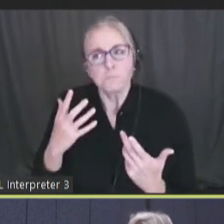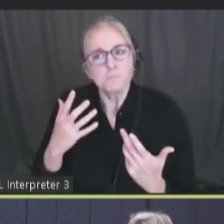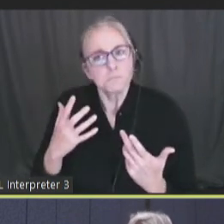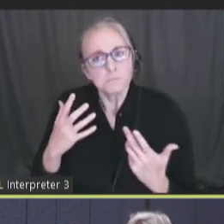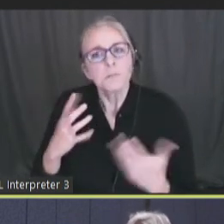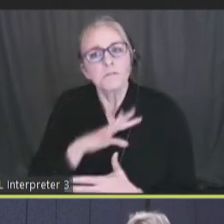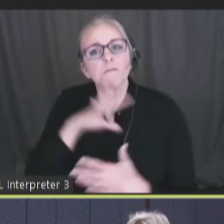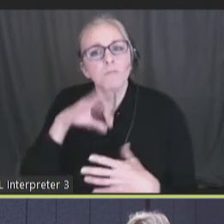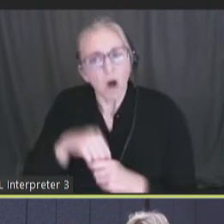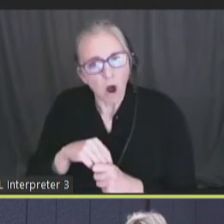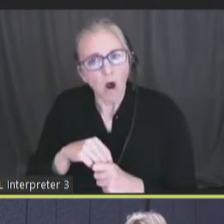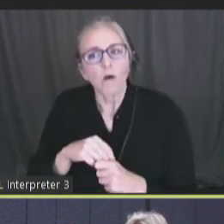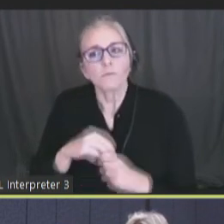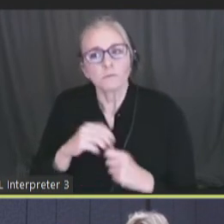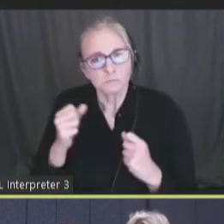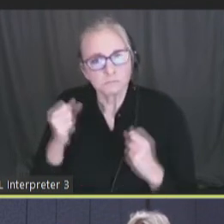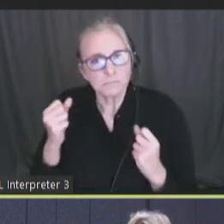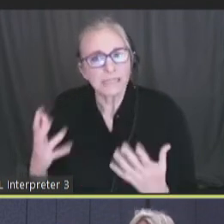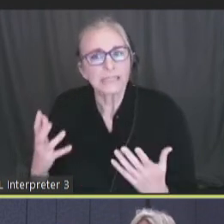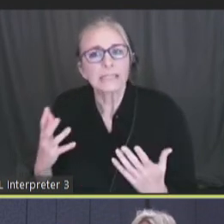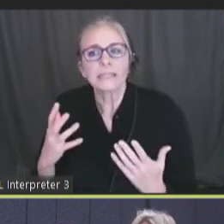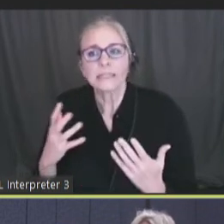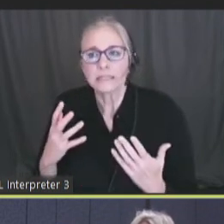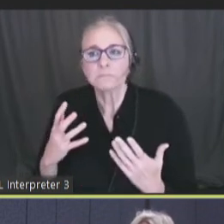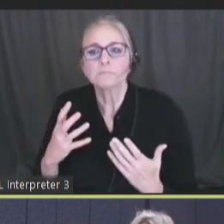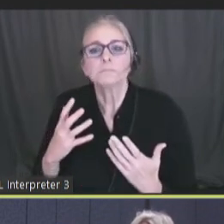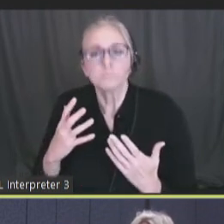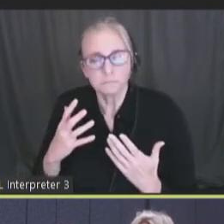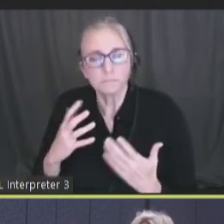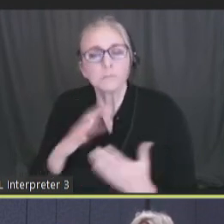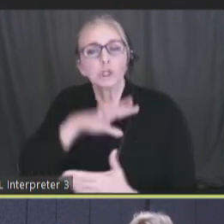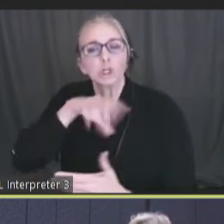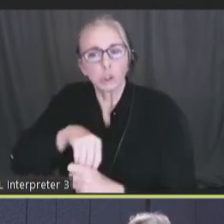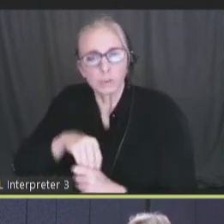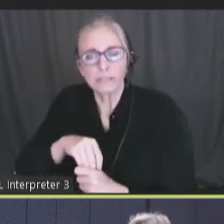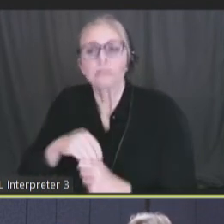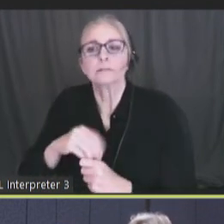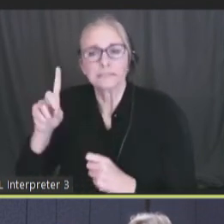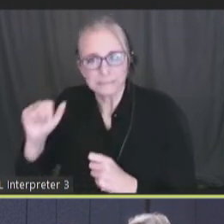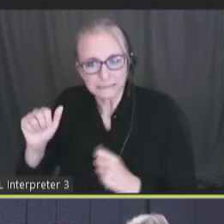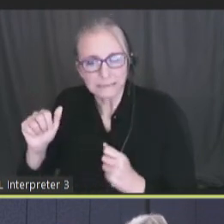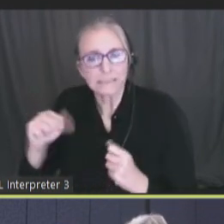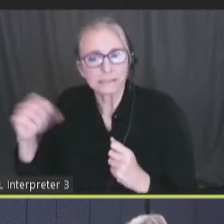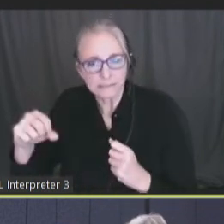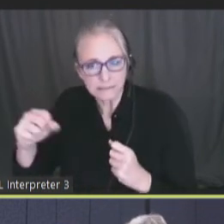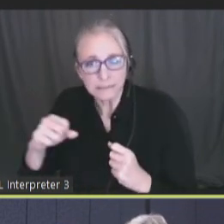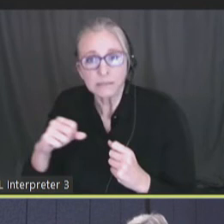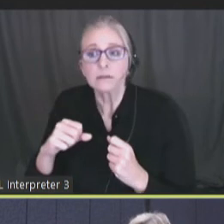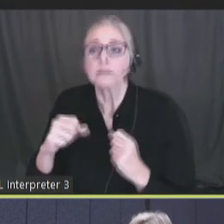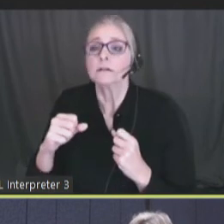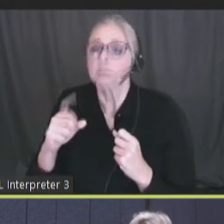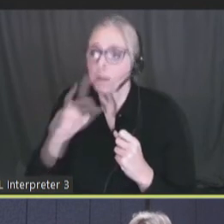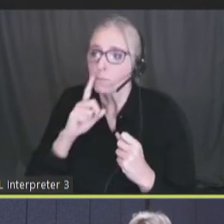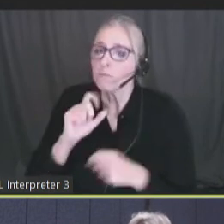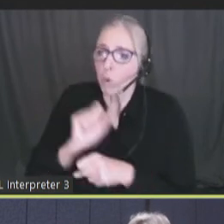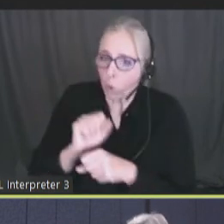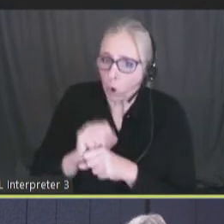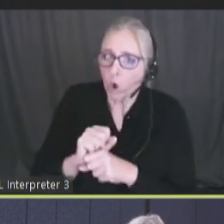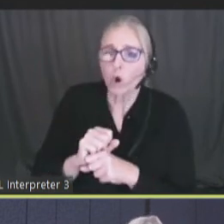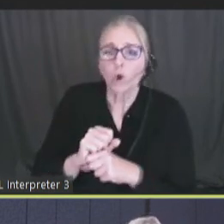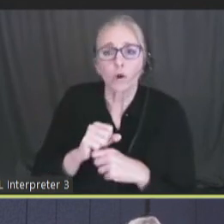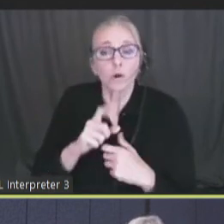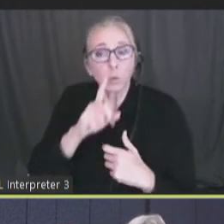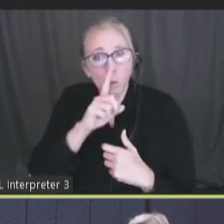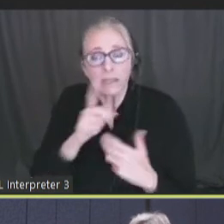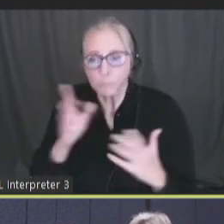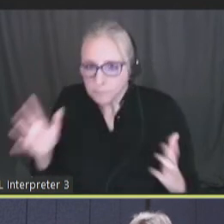inclusion of our disability community in some of our work. It was